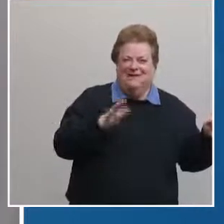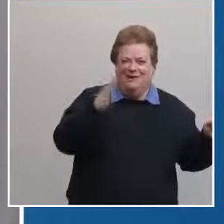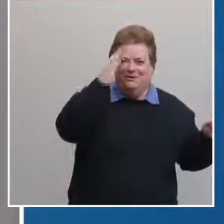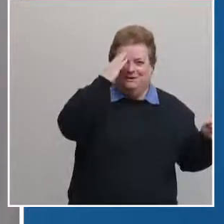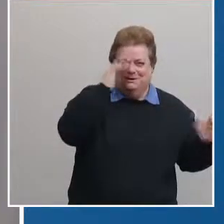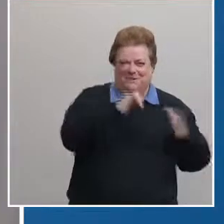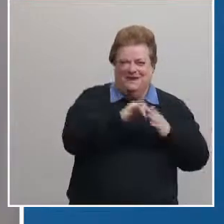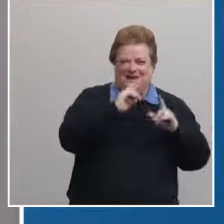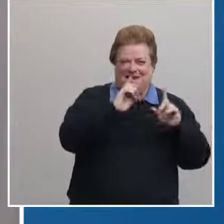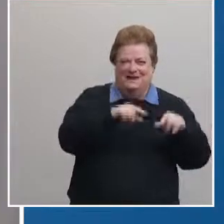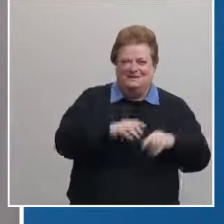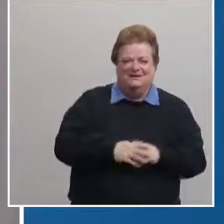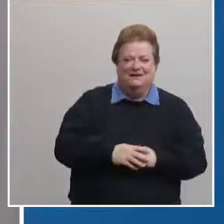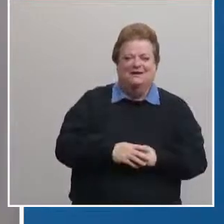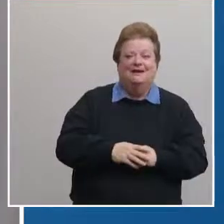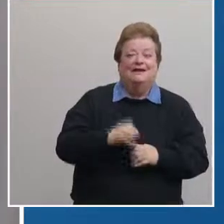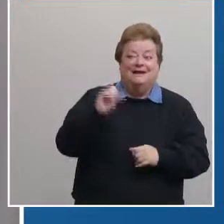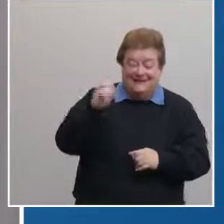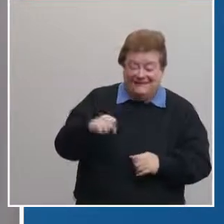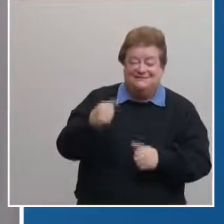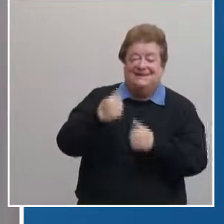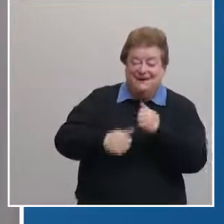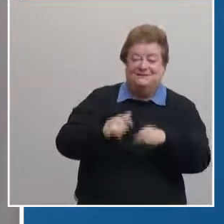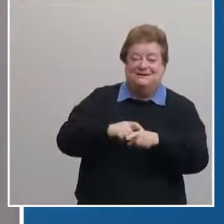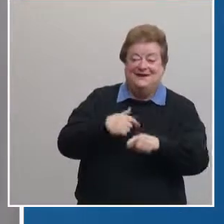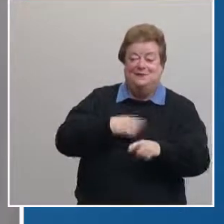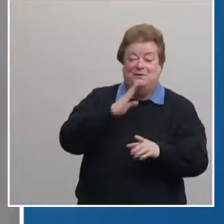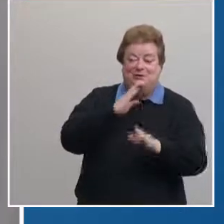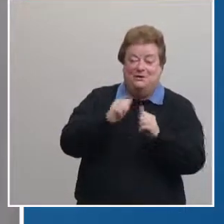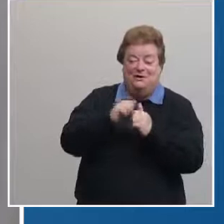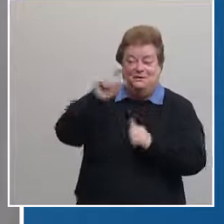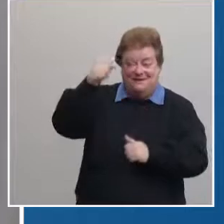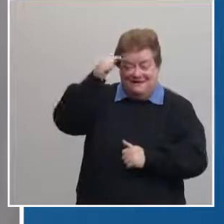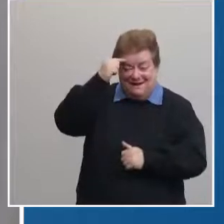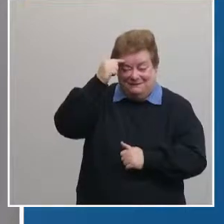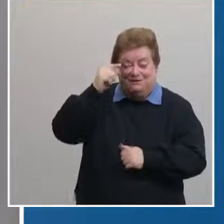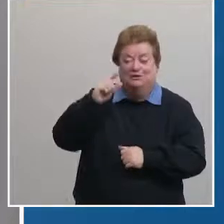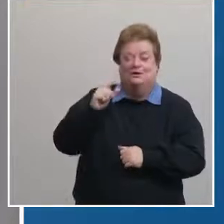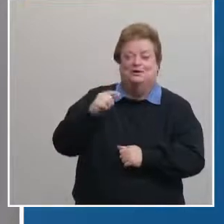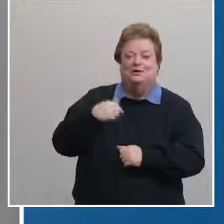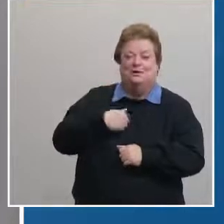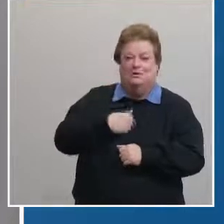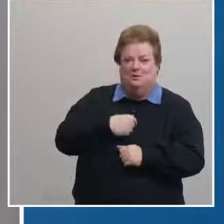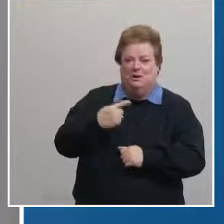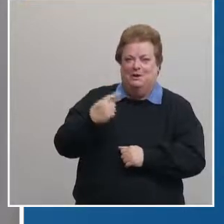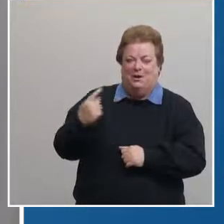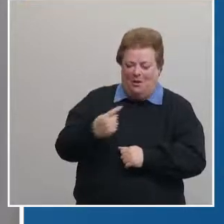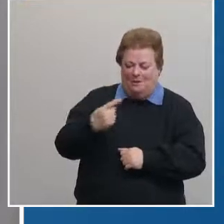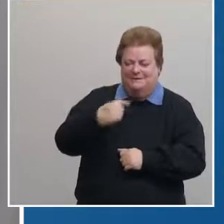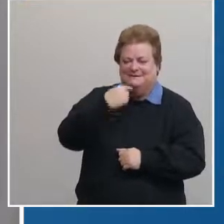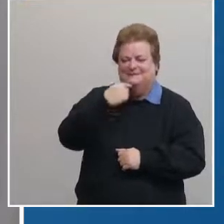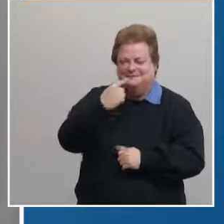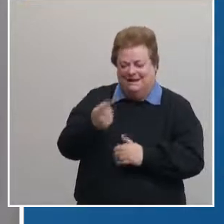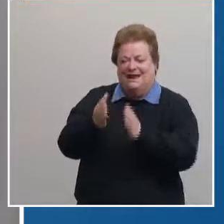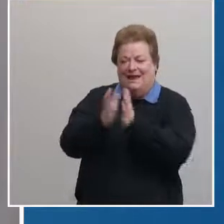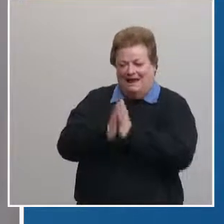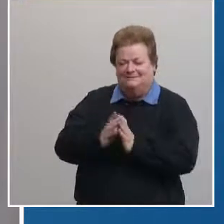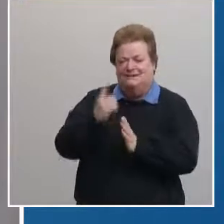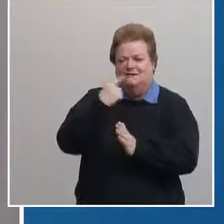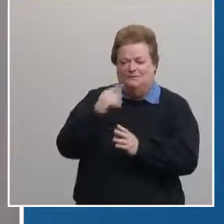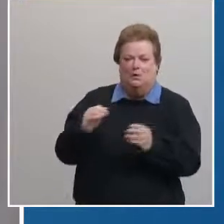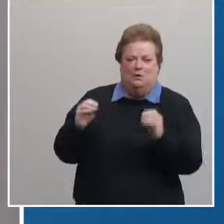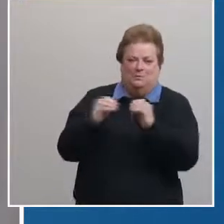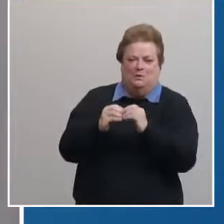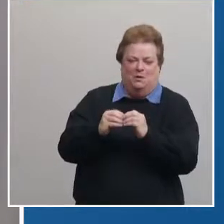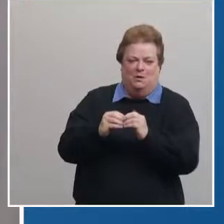every time we talk to the governor and to the folks at the state we are of course expressing the need that exists in our community and it